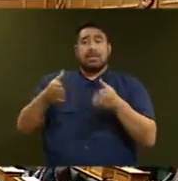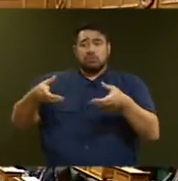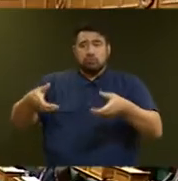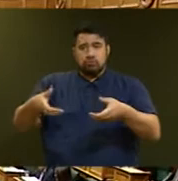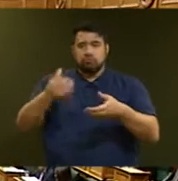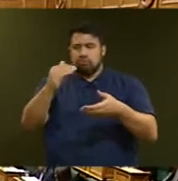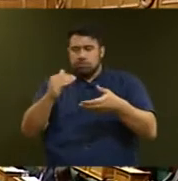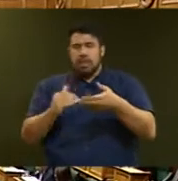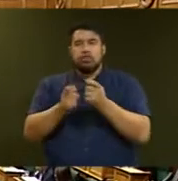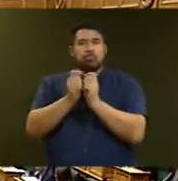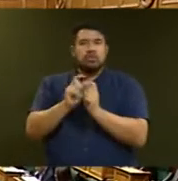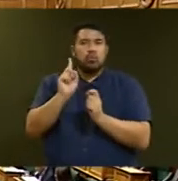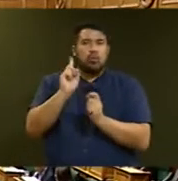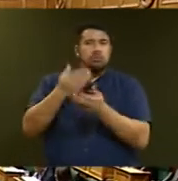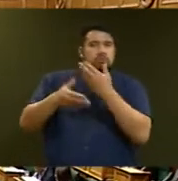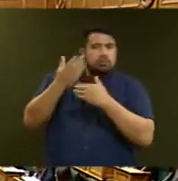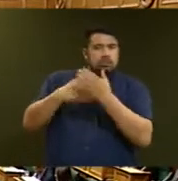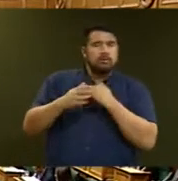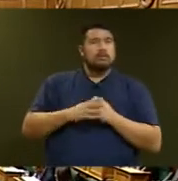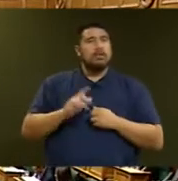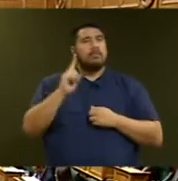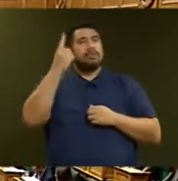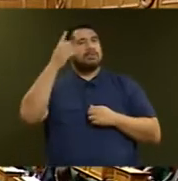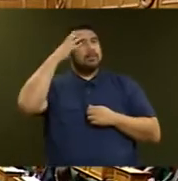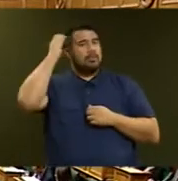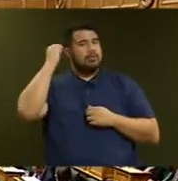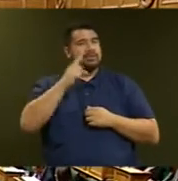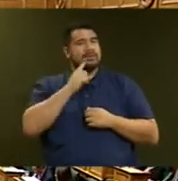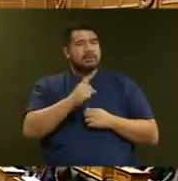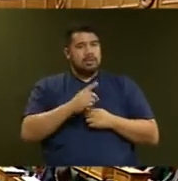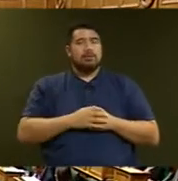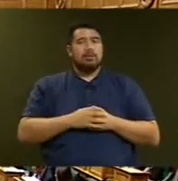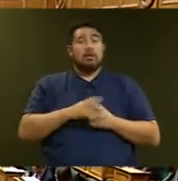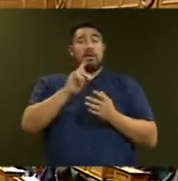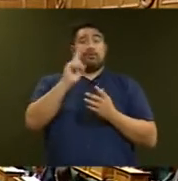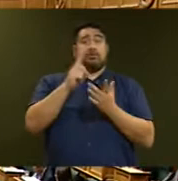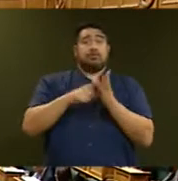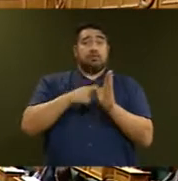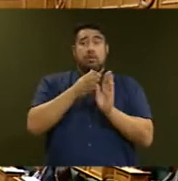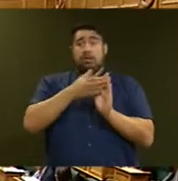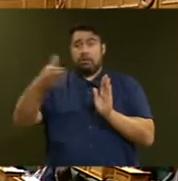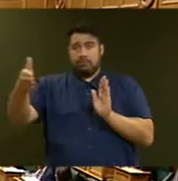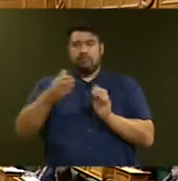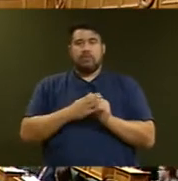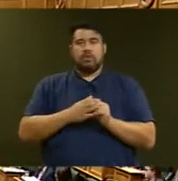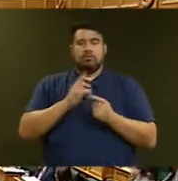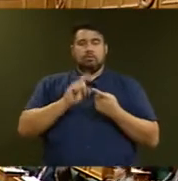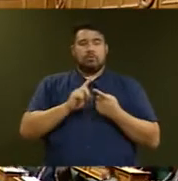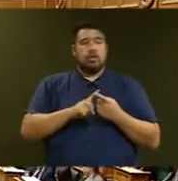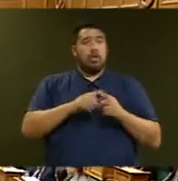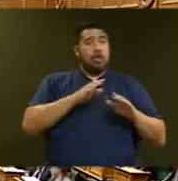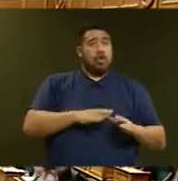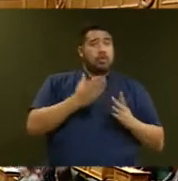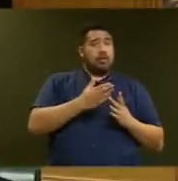Speaker. The Honourable Carmel Cepaloni. Significant changes will occur beginning July the 1st. We are boosting the incomes of low to middle income